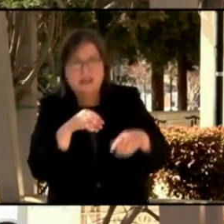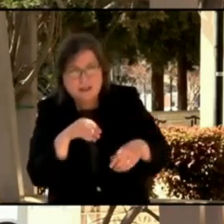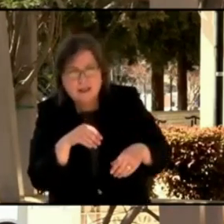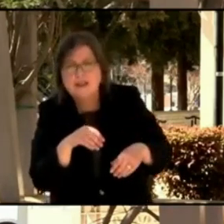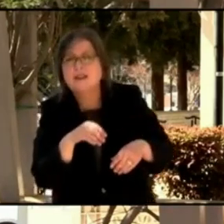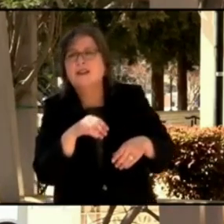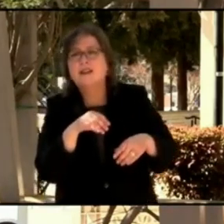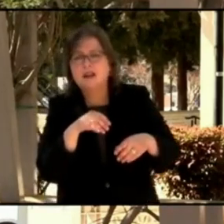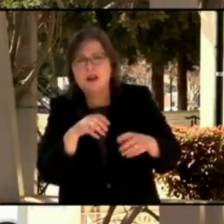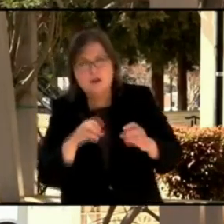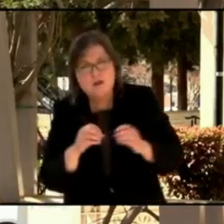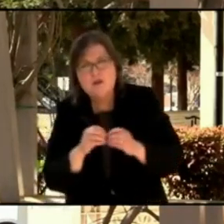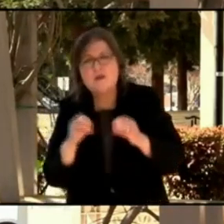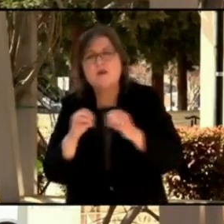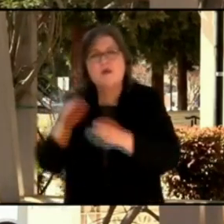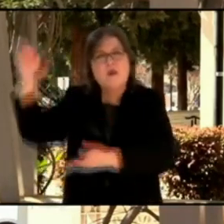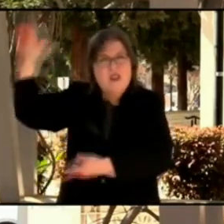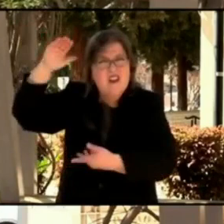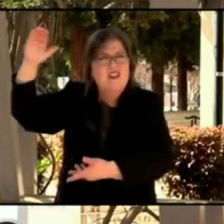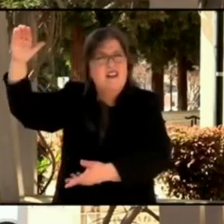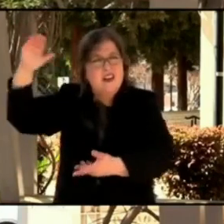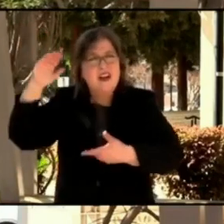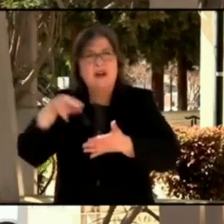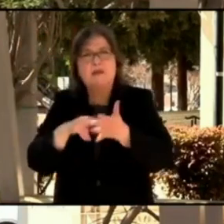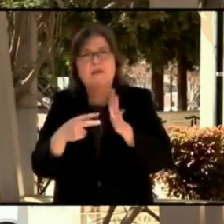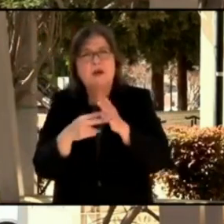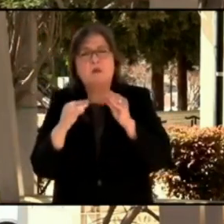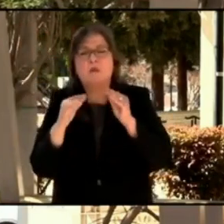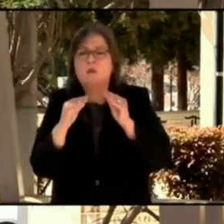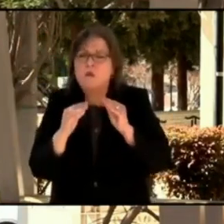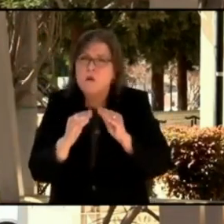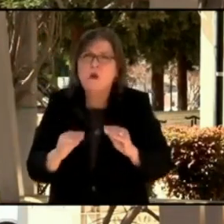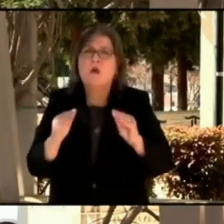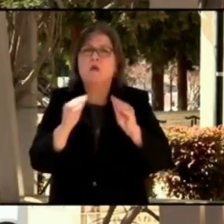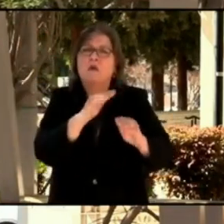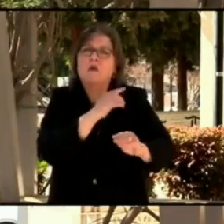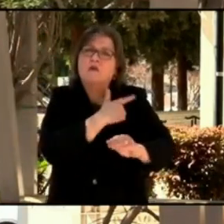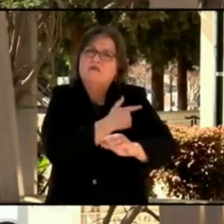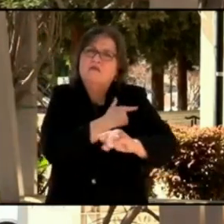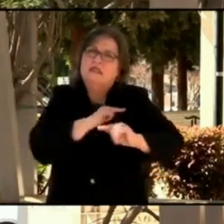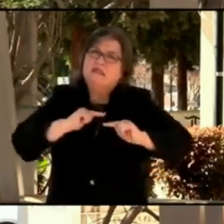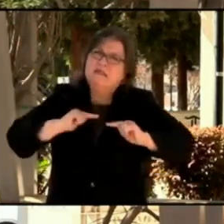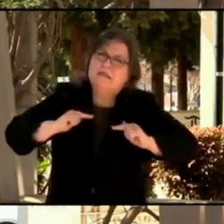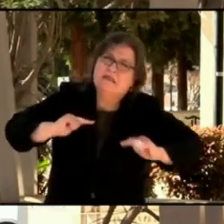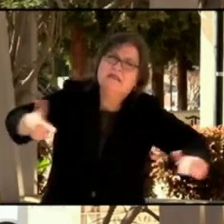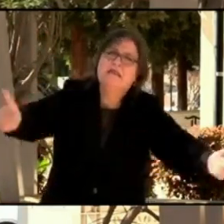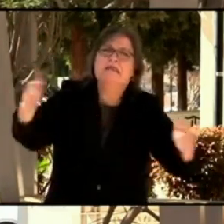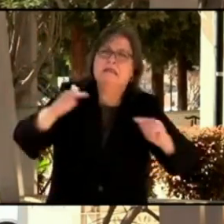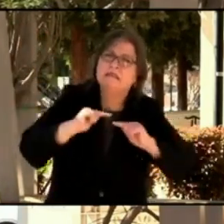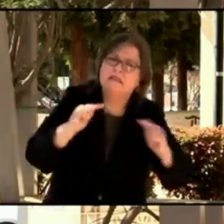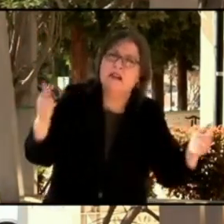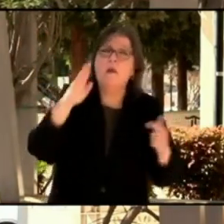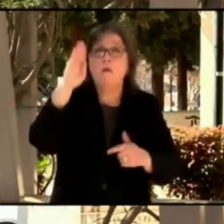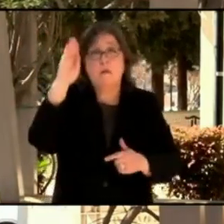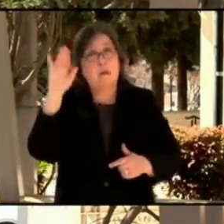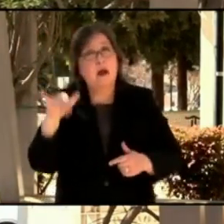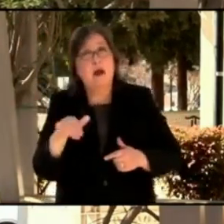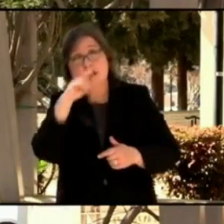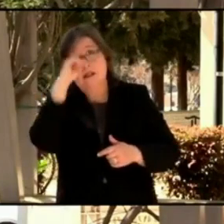the time we reach the midsummer, we'll be, we'll be where we need to be, right.